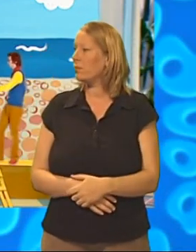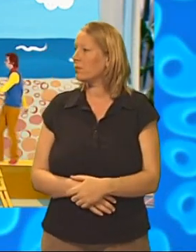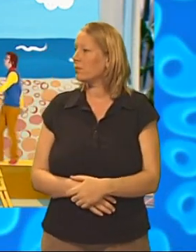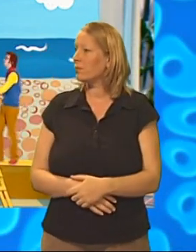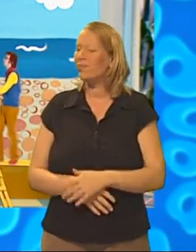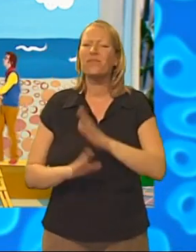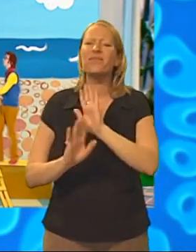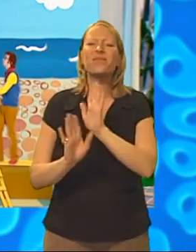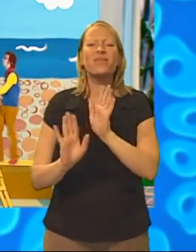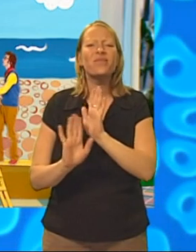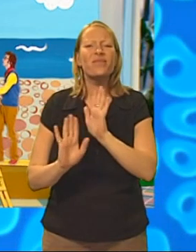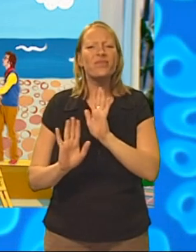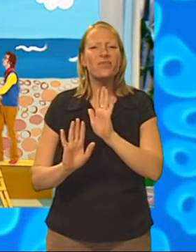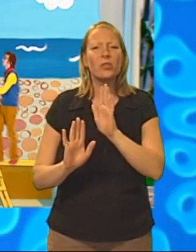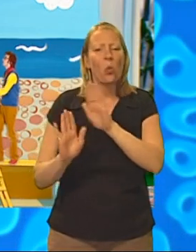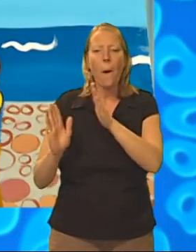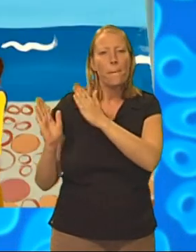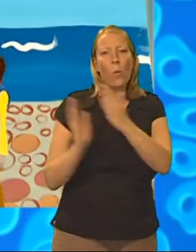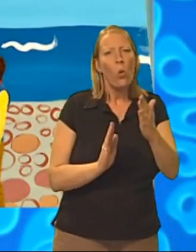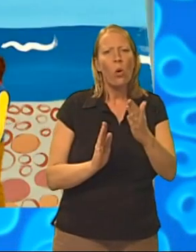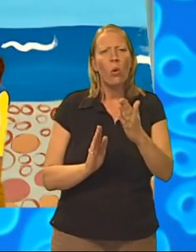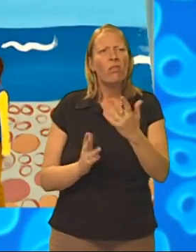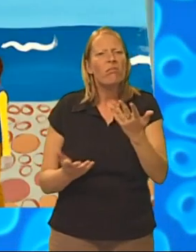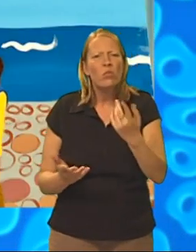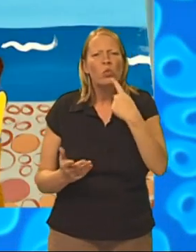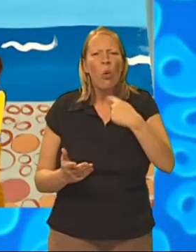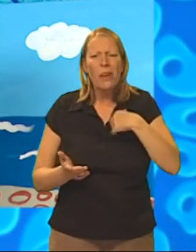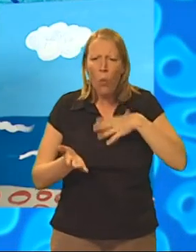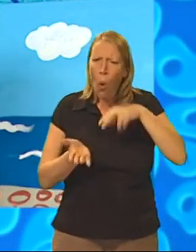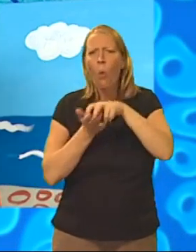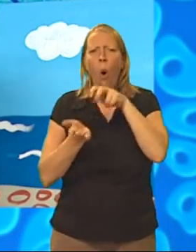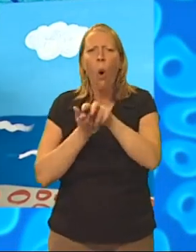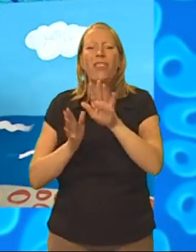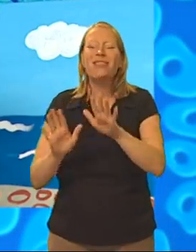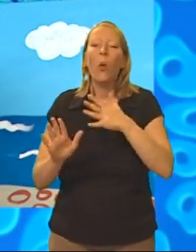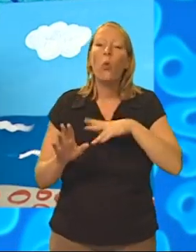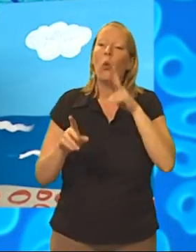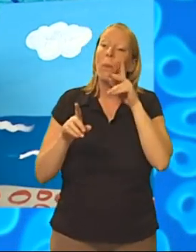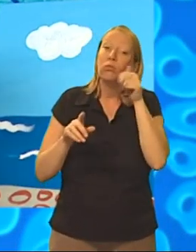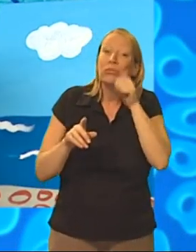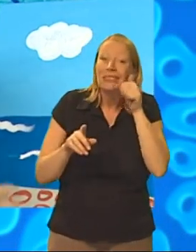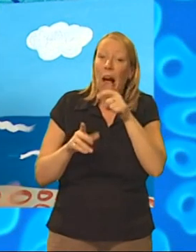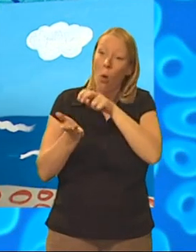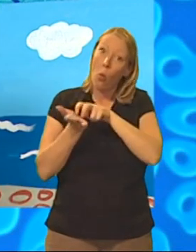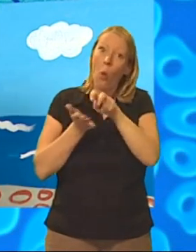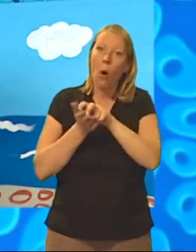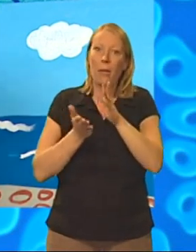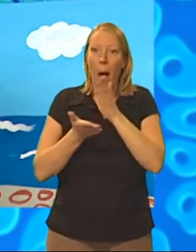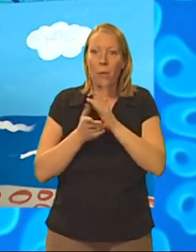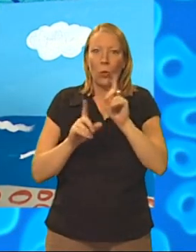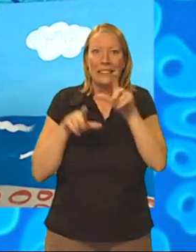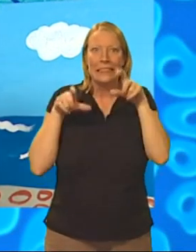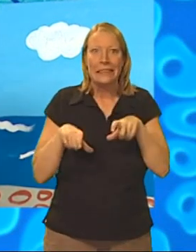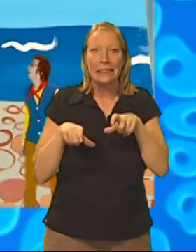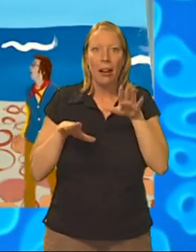Not like that, Small. Just don't move. But you said you wanted me to walk along. No, I want you to look like you're walking. But really, you have to be